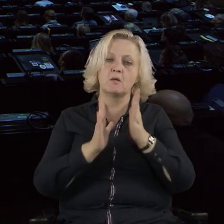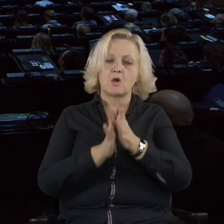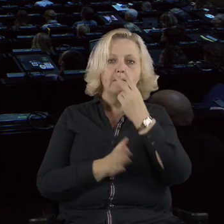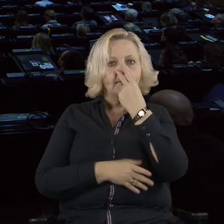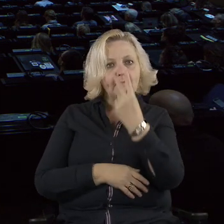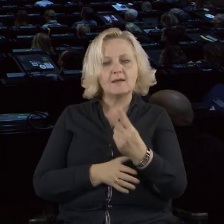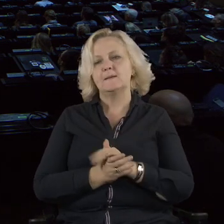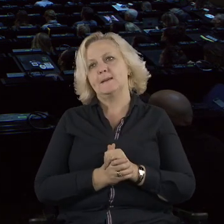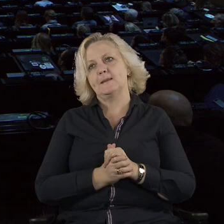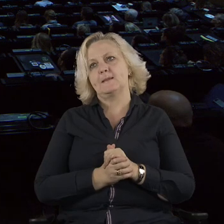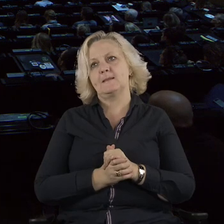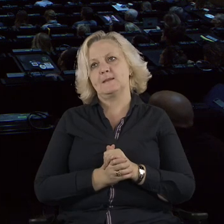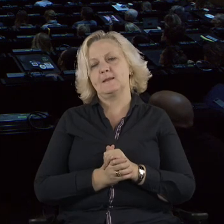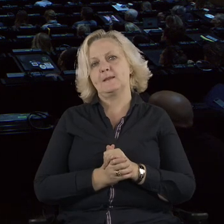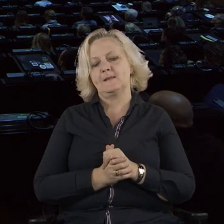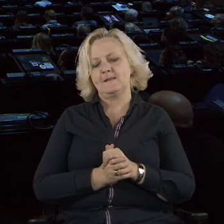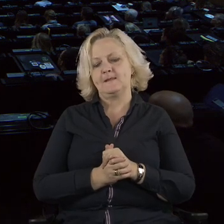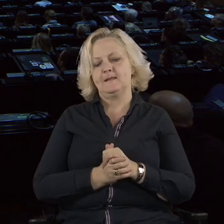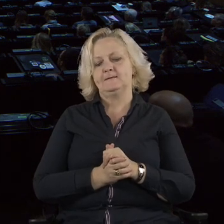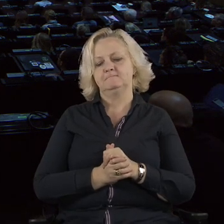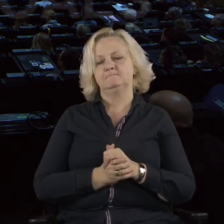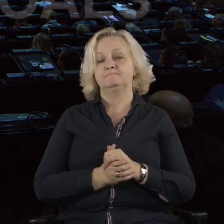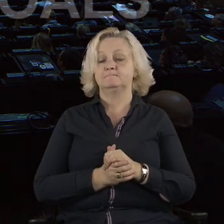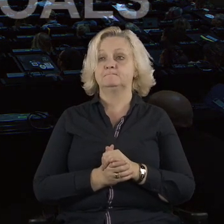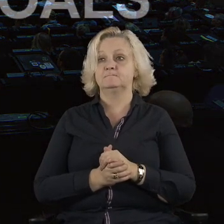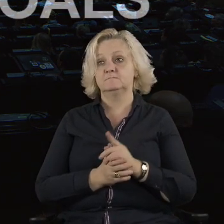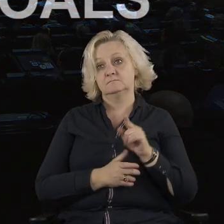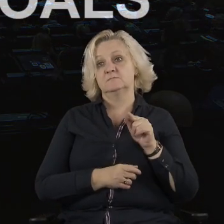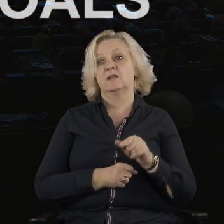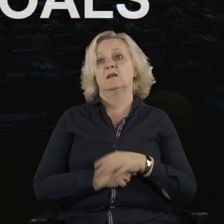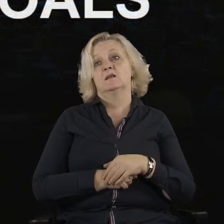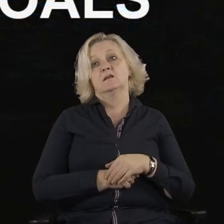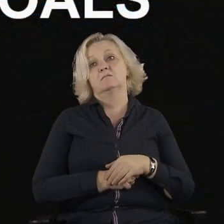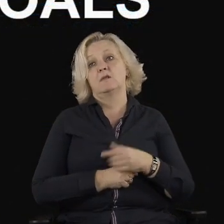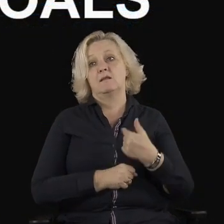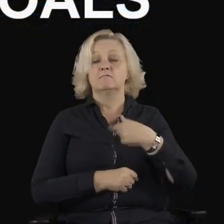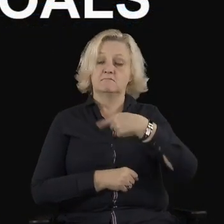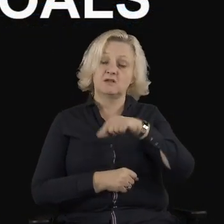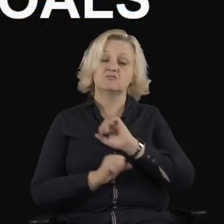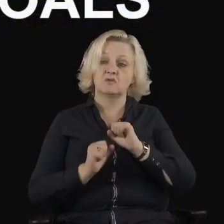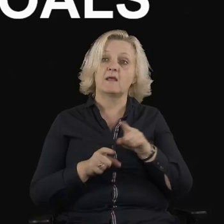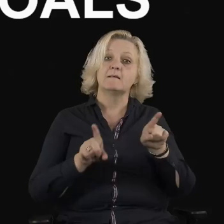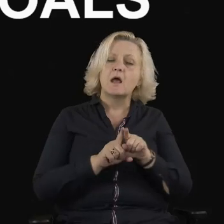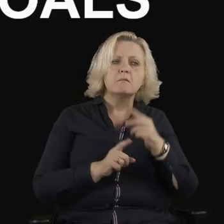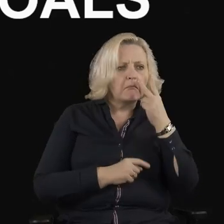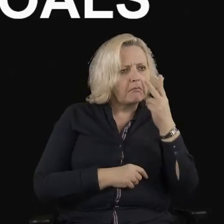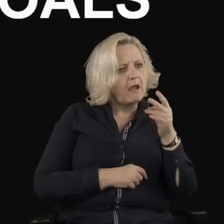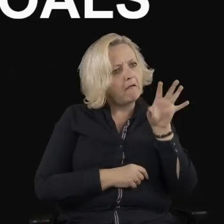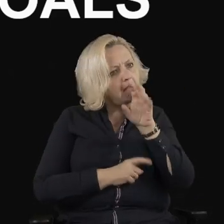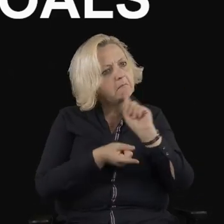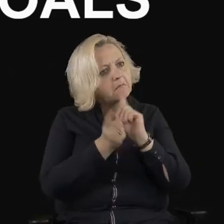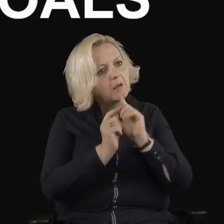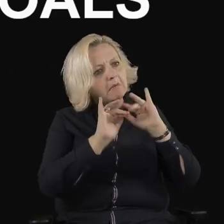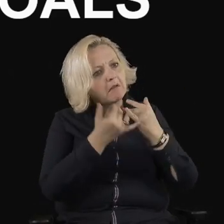Sure, we would follow up with the parliamentarians every single time we would do the overview. But it was just as important that the speaker of the parliament would